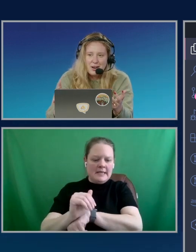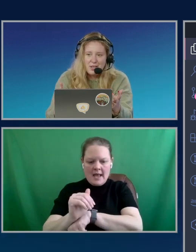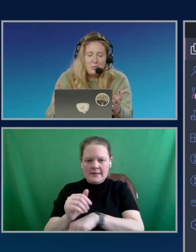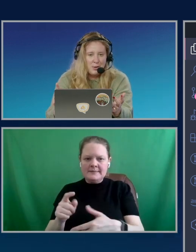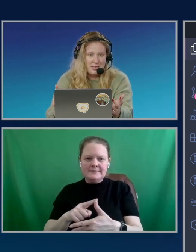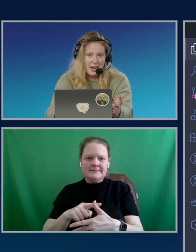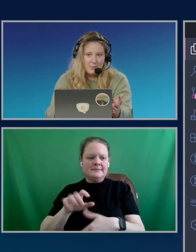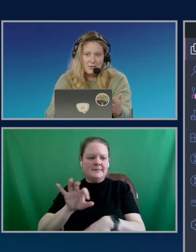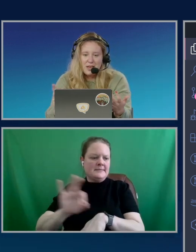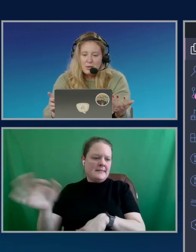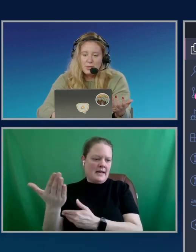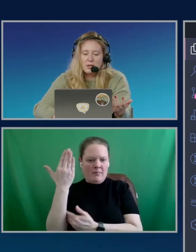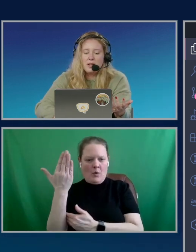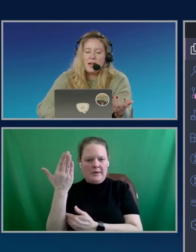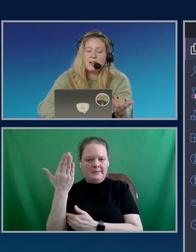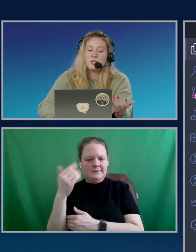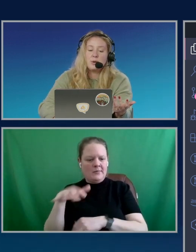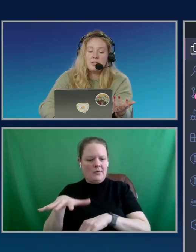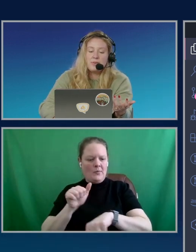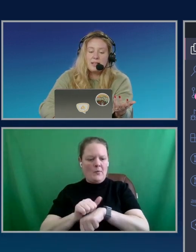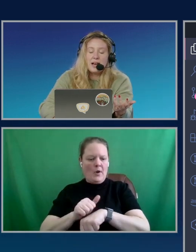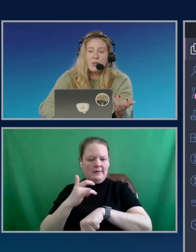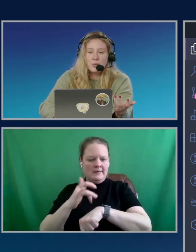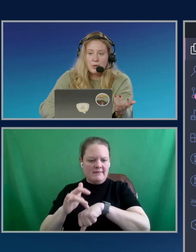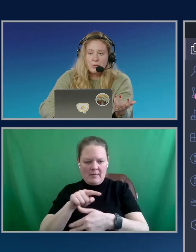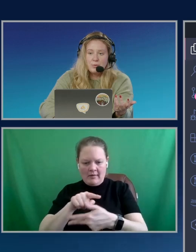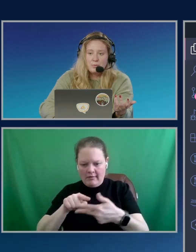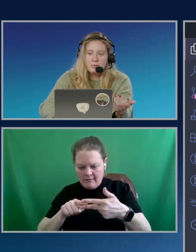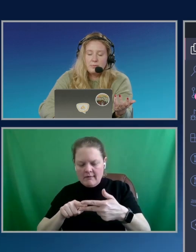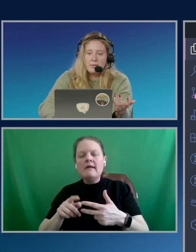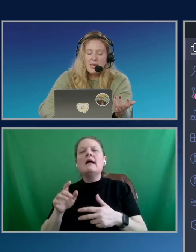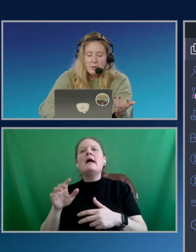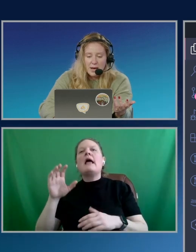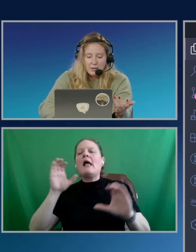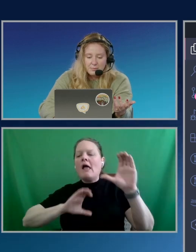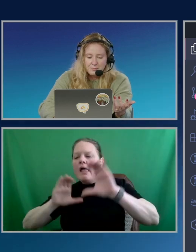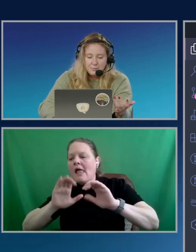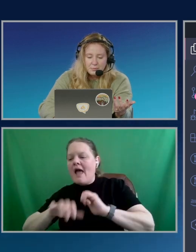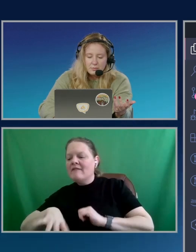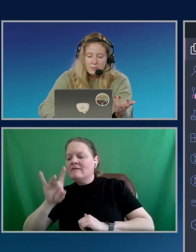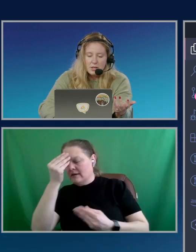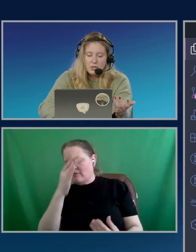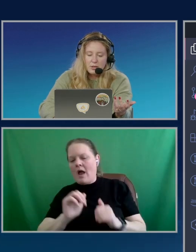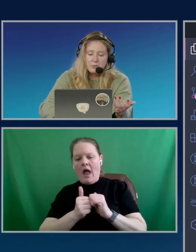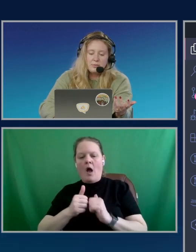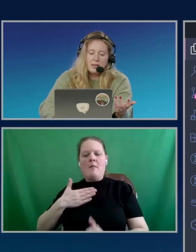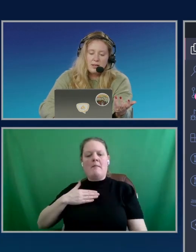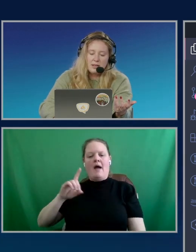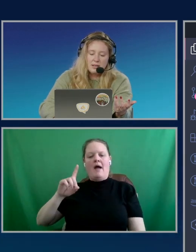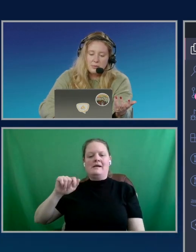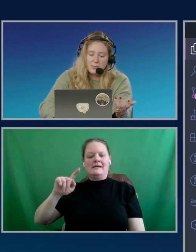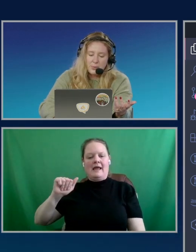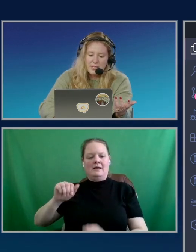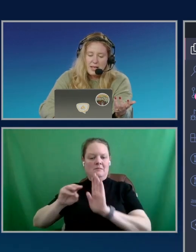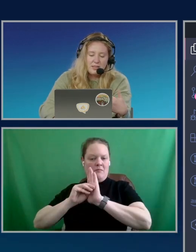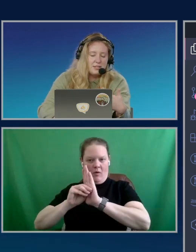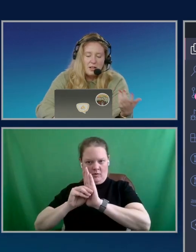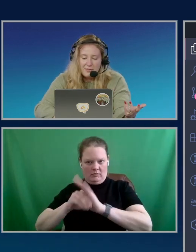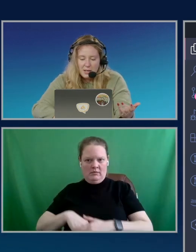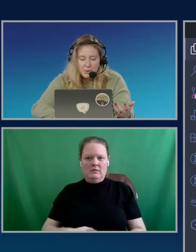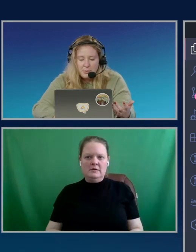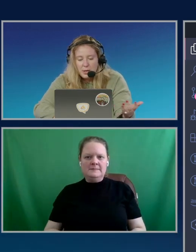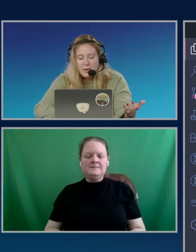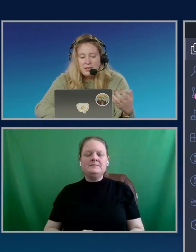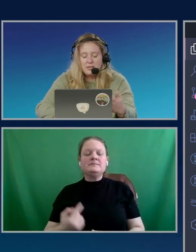a.m. are the appointment times available. And it's going to find that through my data model. So we say